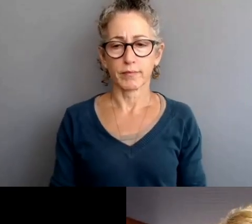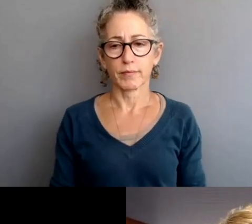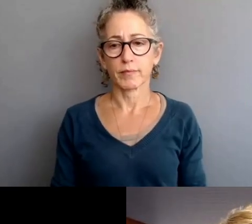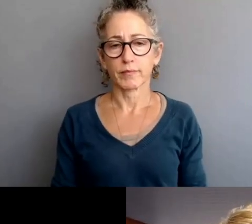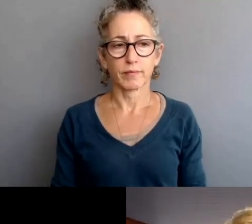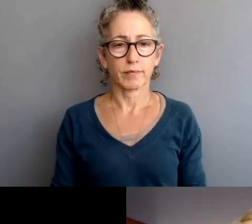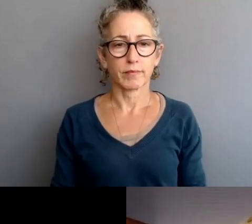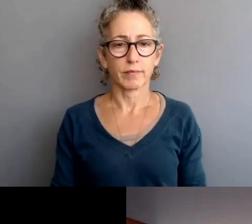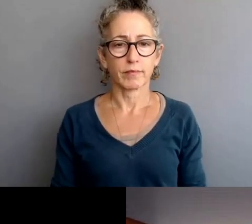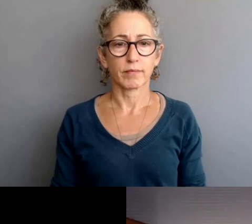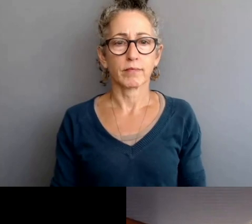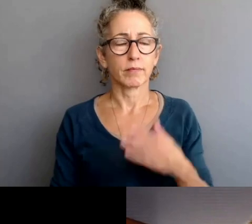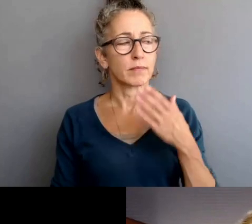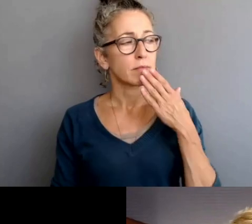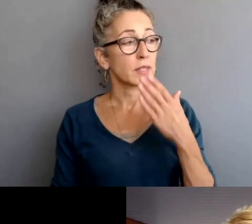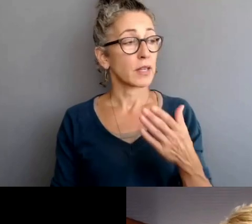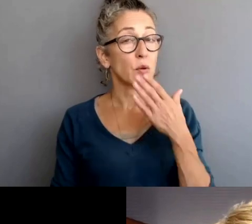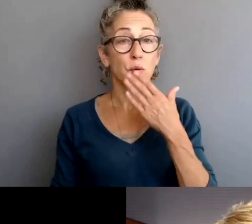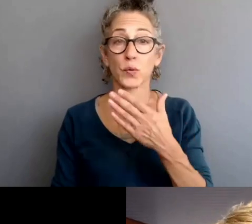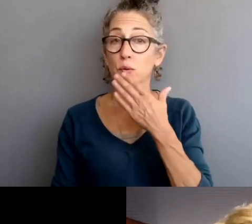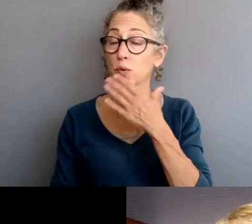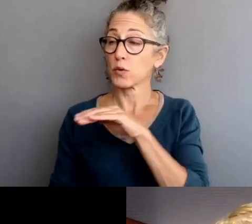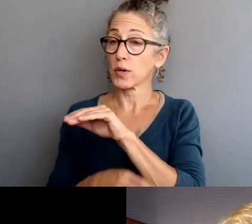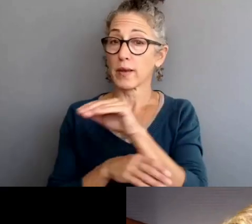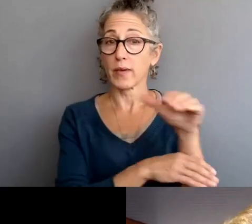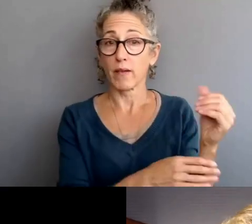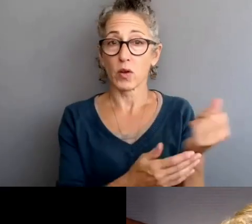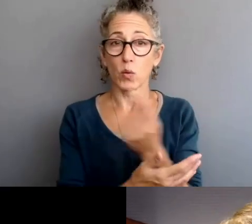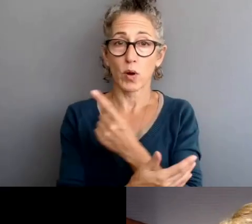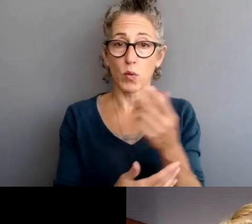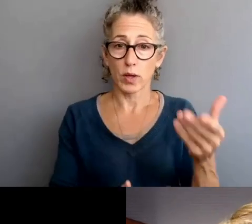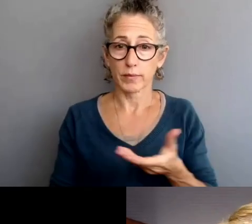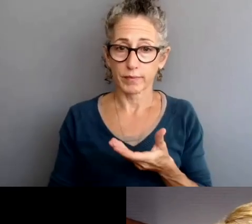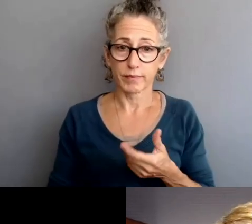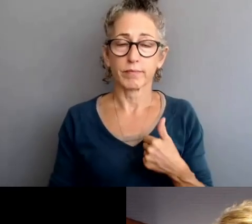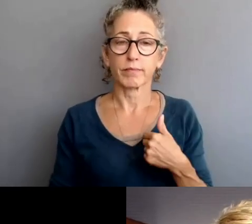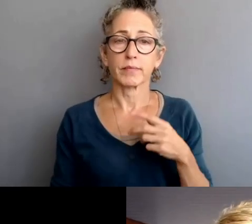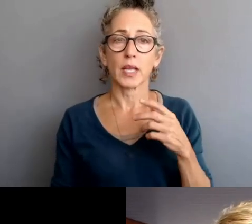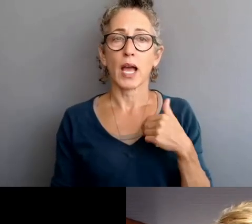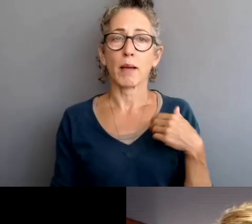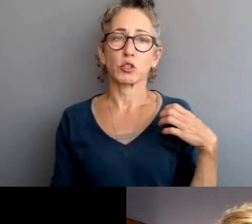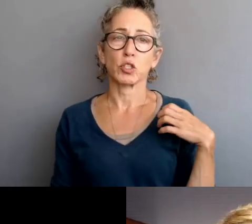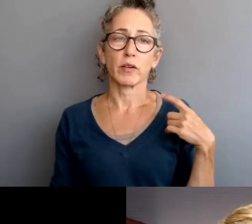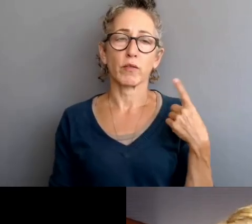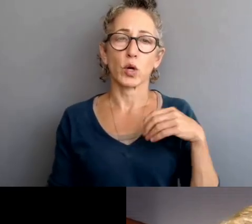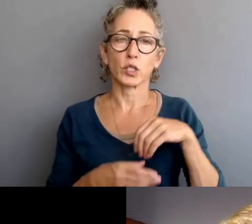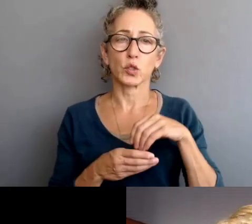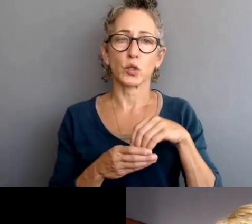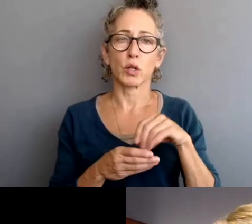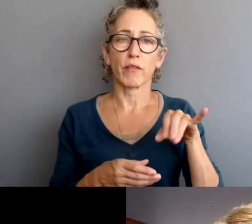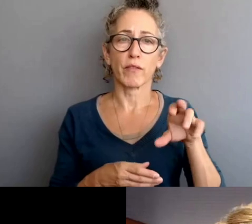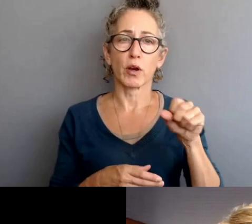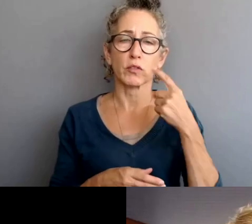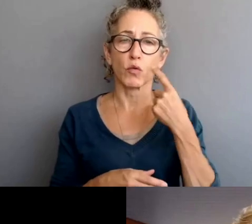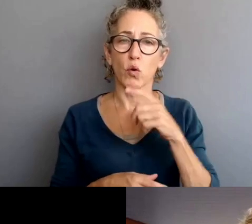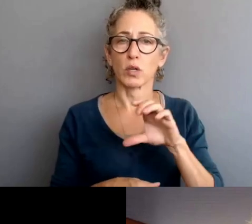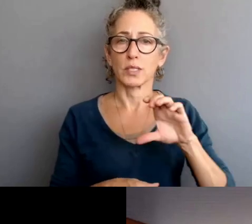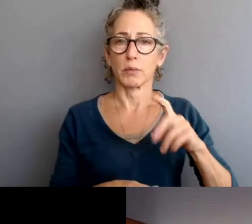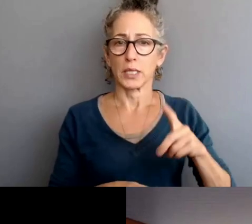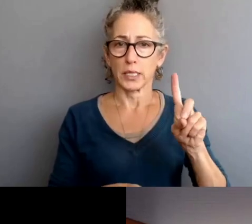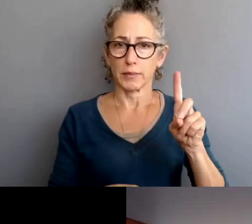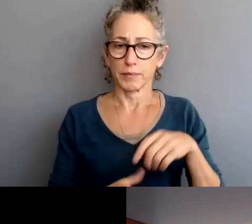Thank you very much, Mike. Good evening, everyone, and welcome. I'm Karen Cano, the Chief of Internal Affairs for the Chicago Police Department.